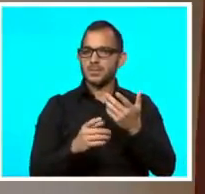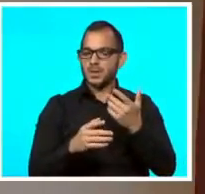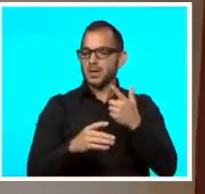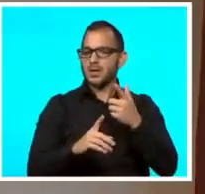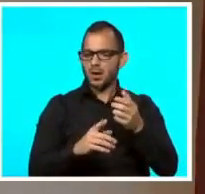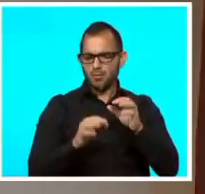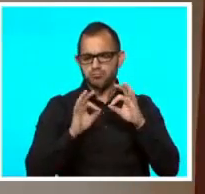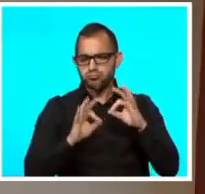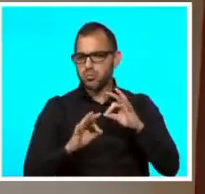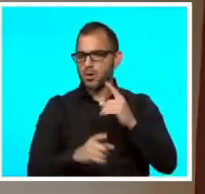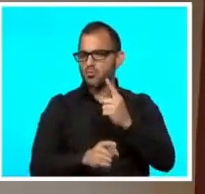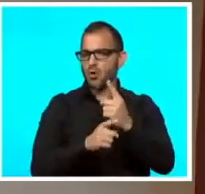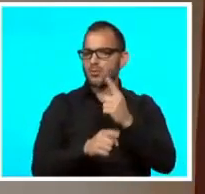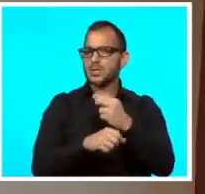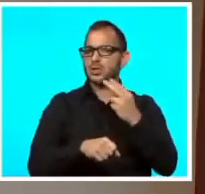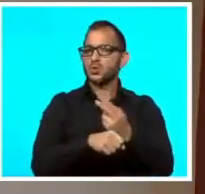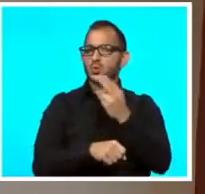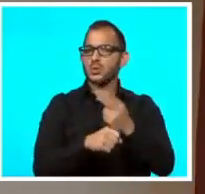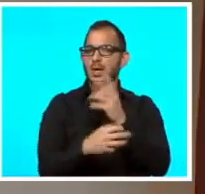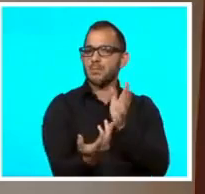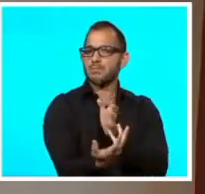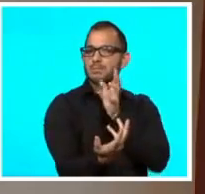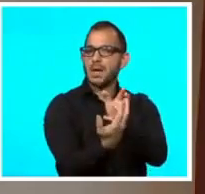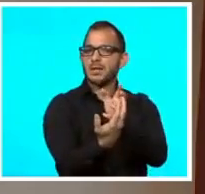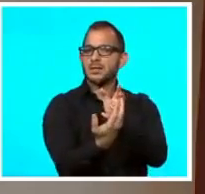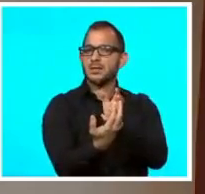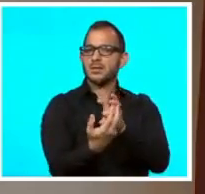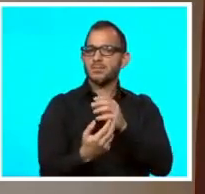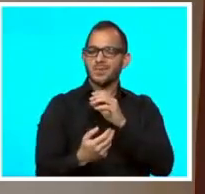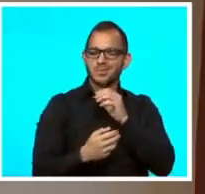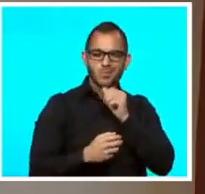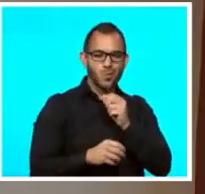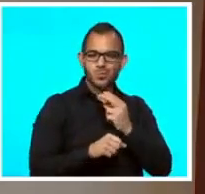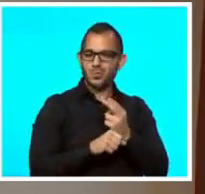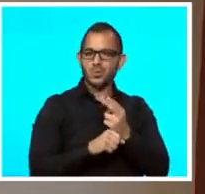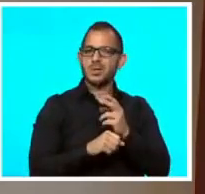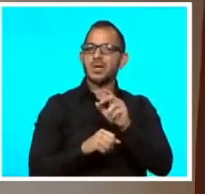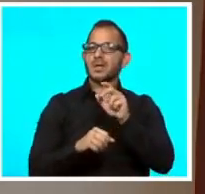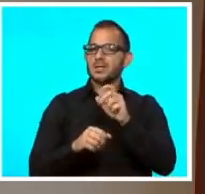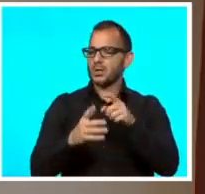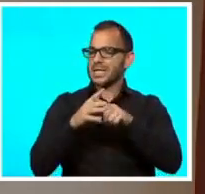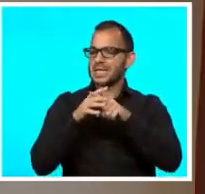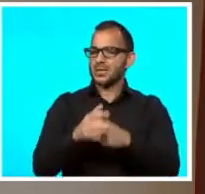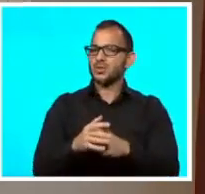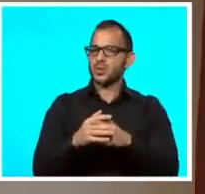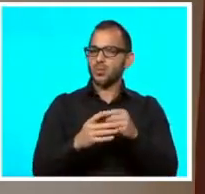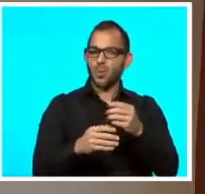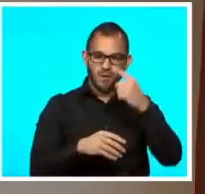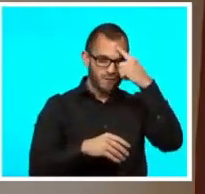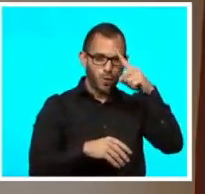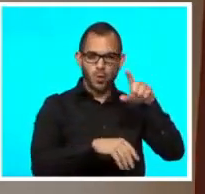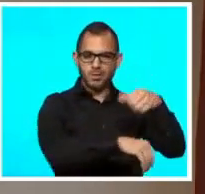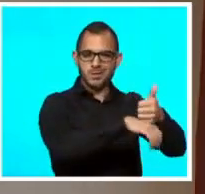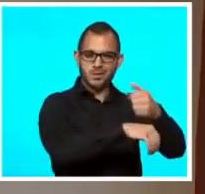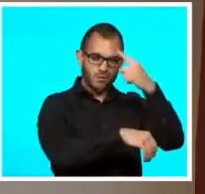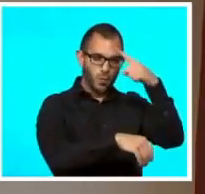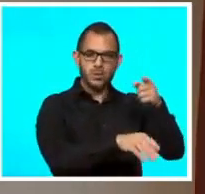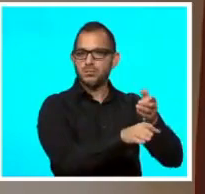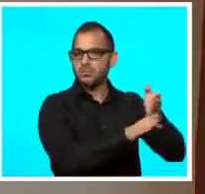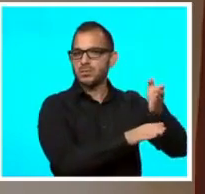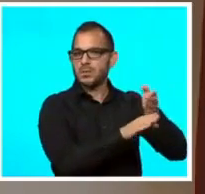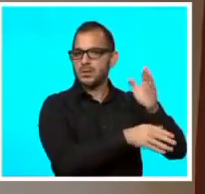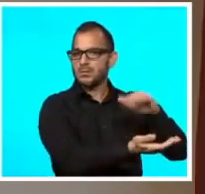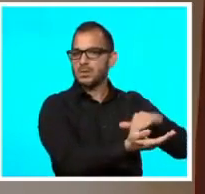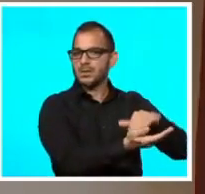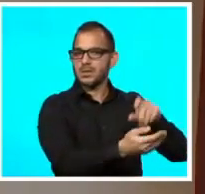effective or an appropriate wear or fit for them, it should not be worn. Additionally, they should be reserved for people in the healthcare community because those